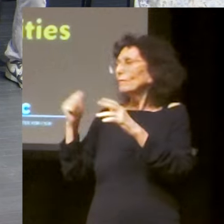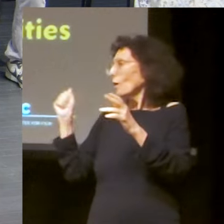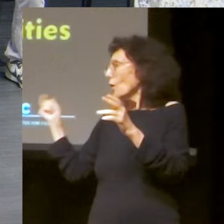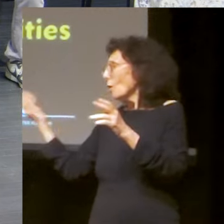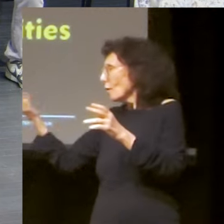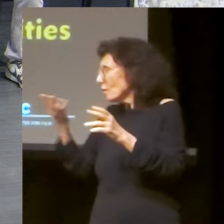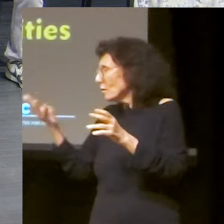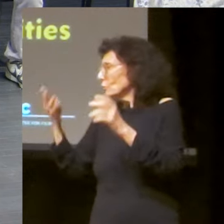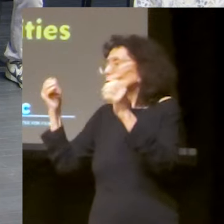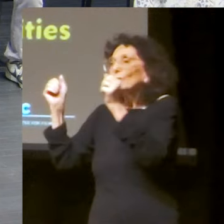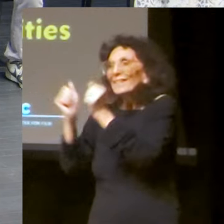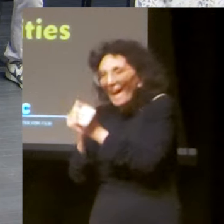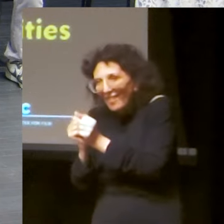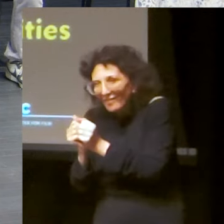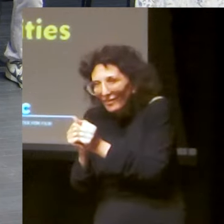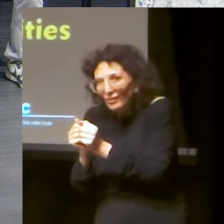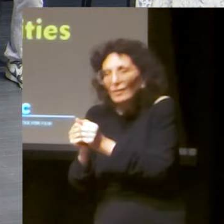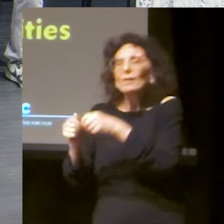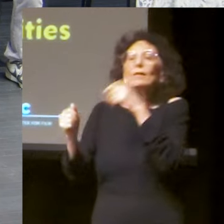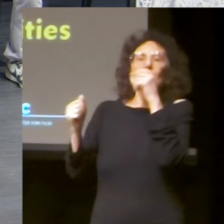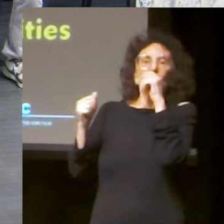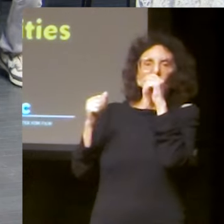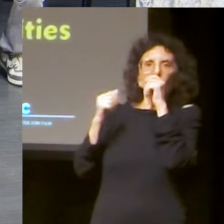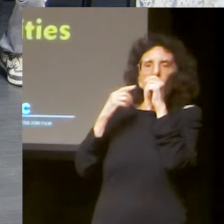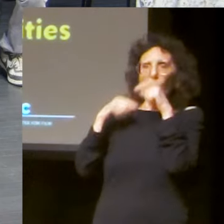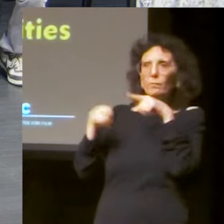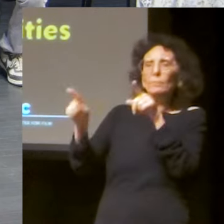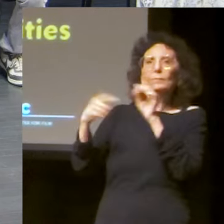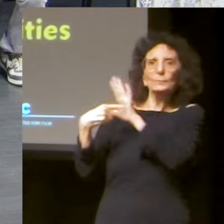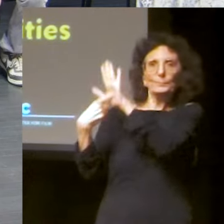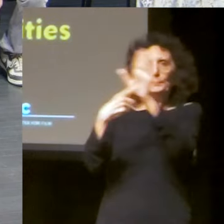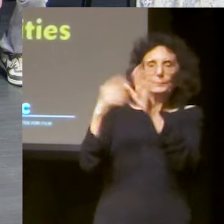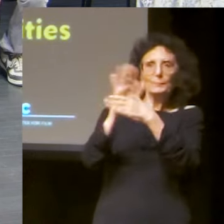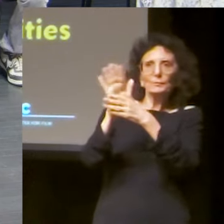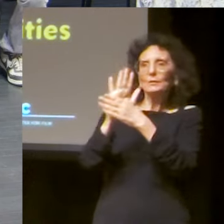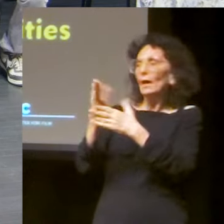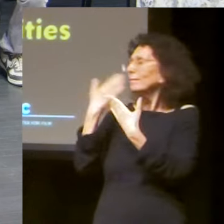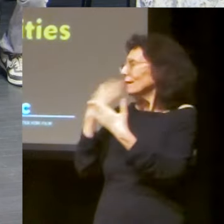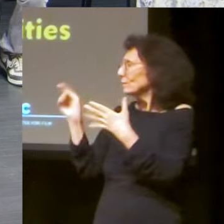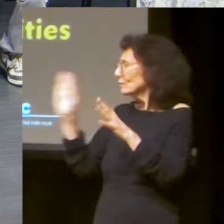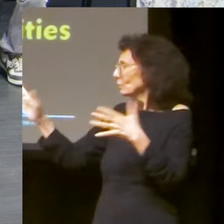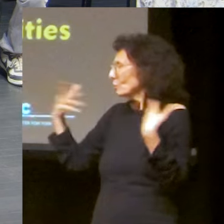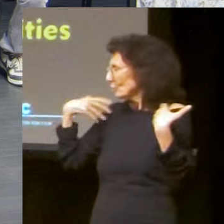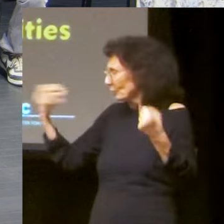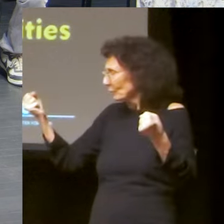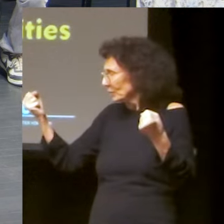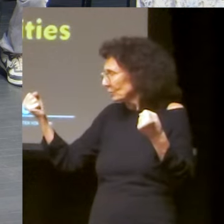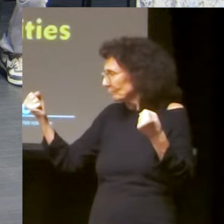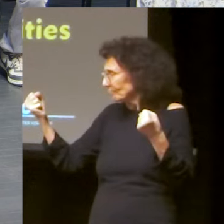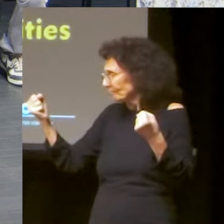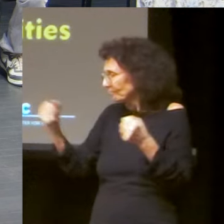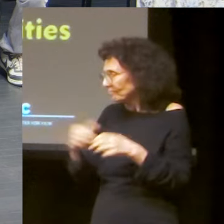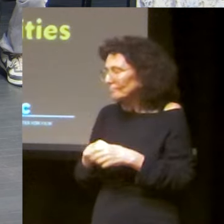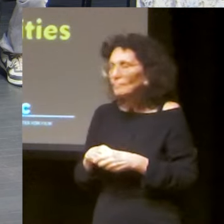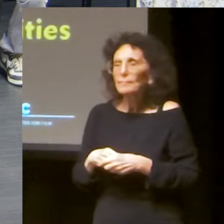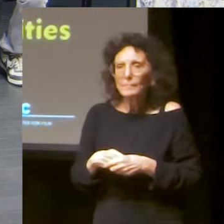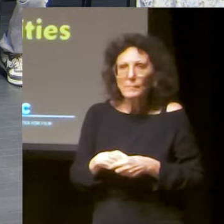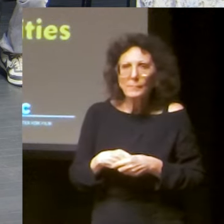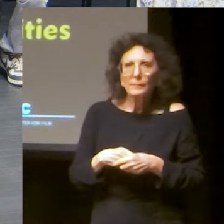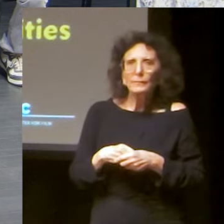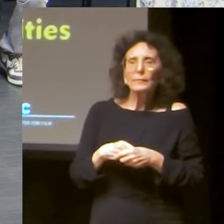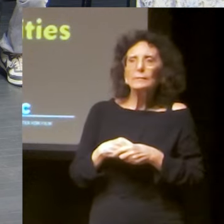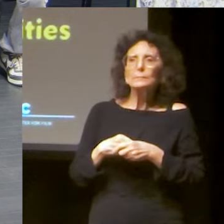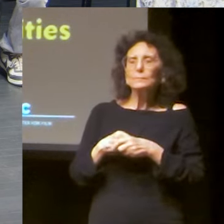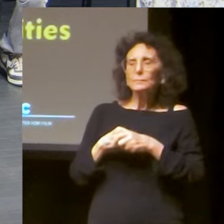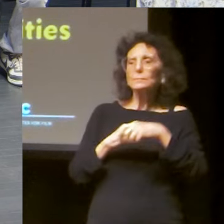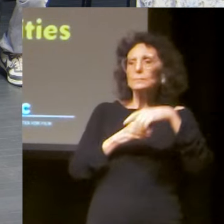first screening we've all been at together. Uh, we've watched it together, but this is the first public screening that we've, we've been at together. So I just want to thank you guys for your